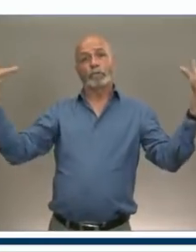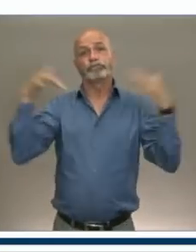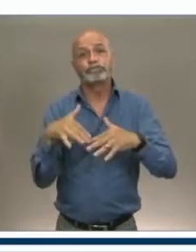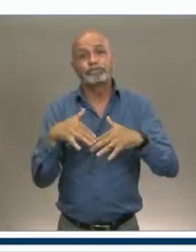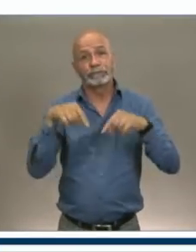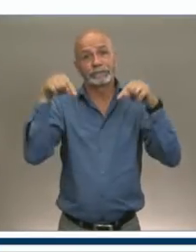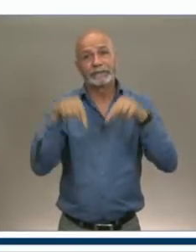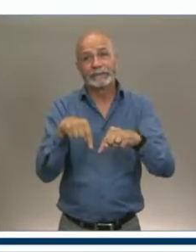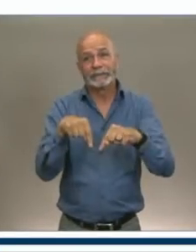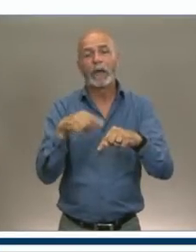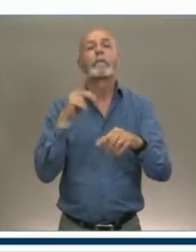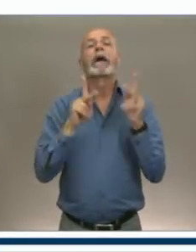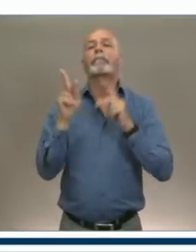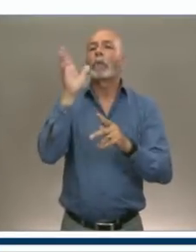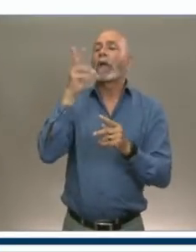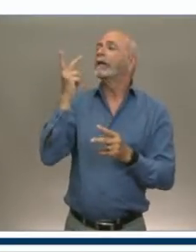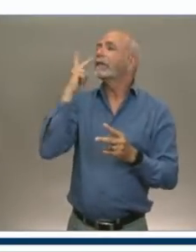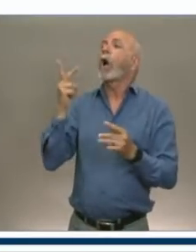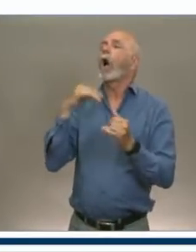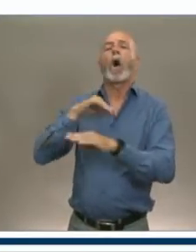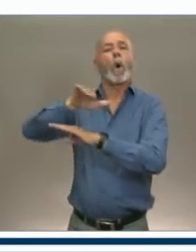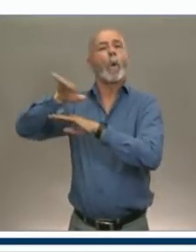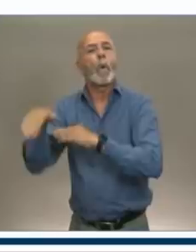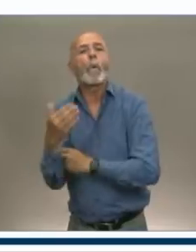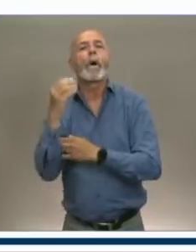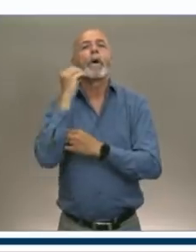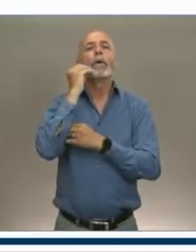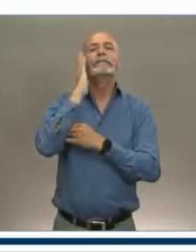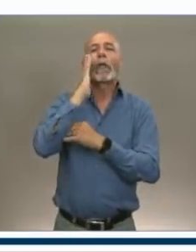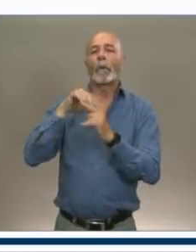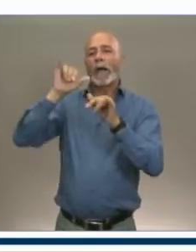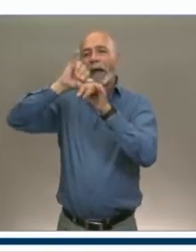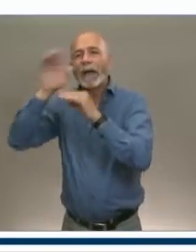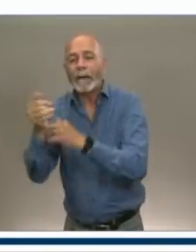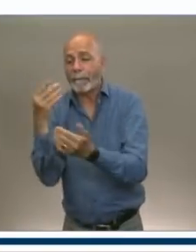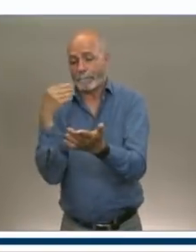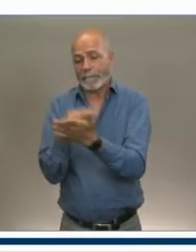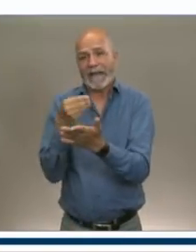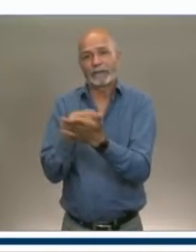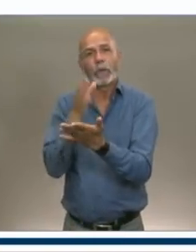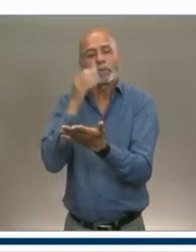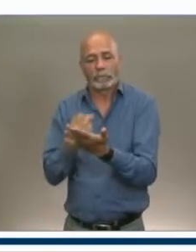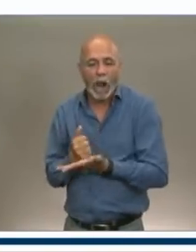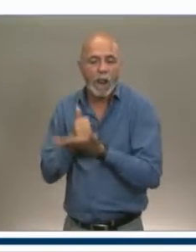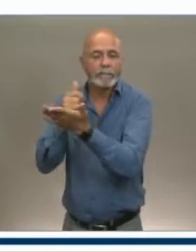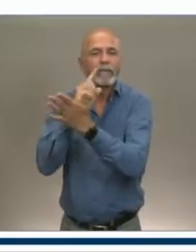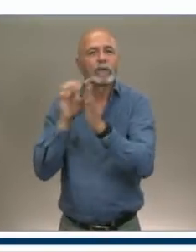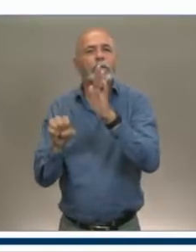attract overnight stays and bring tourism dollars to businesses across the province.